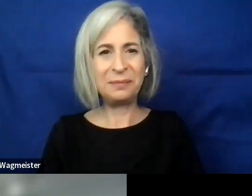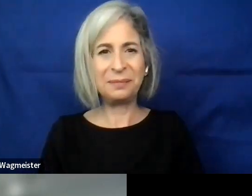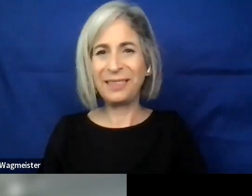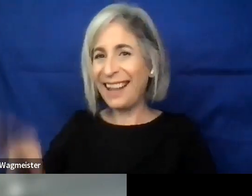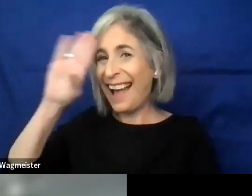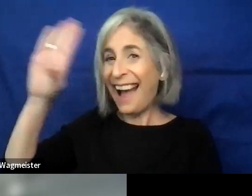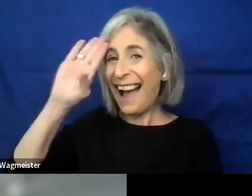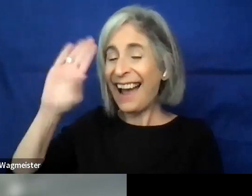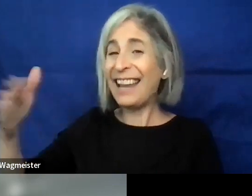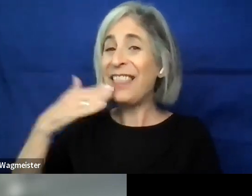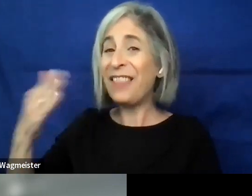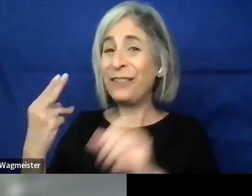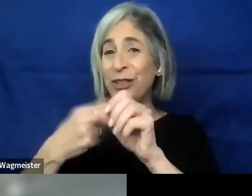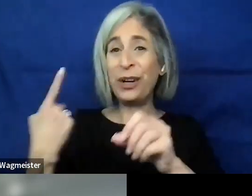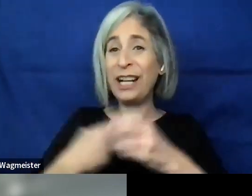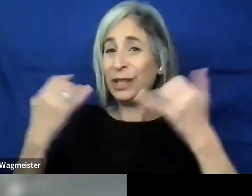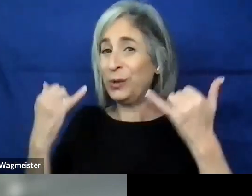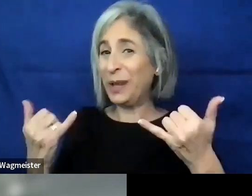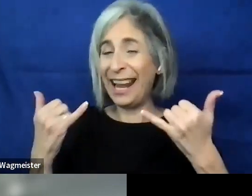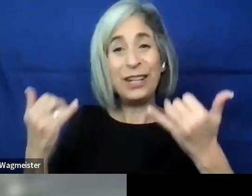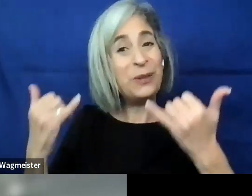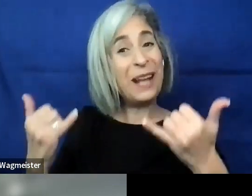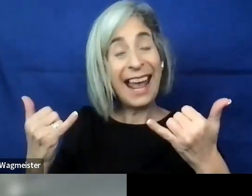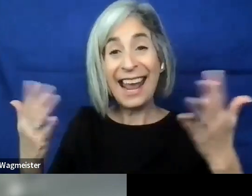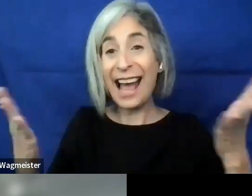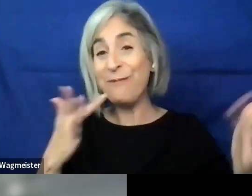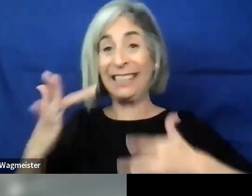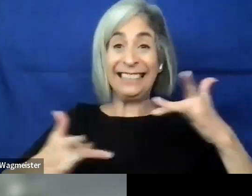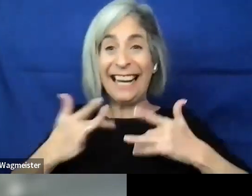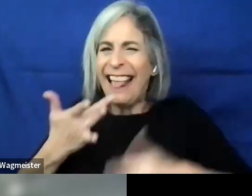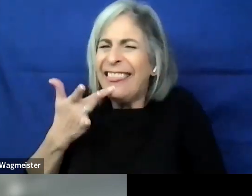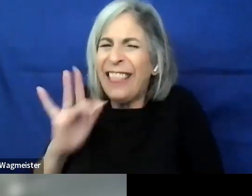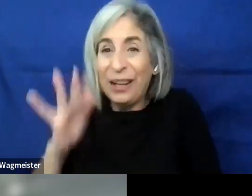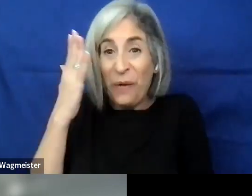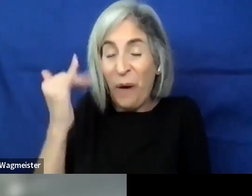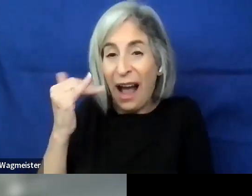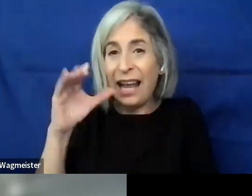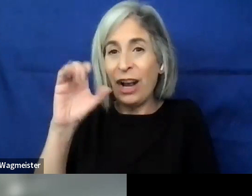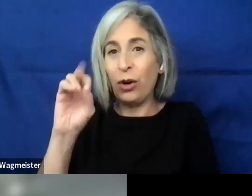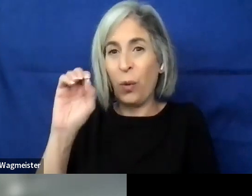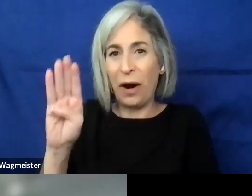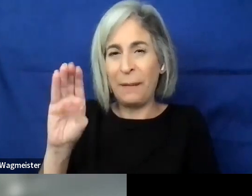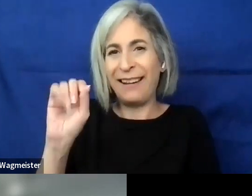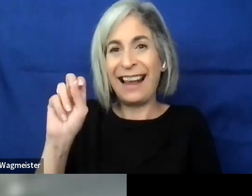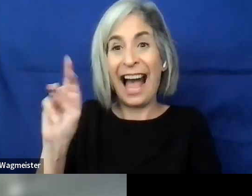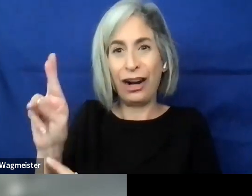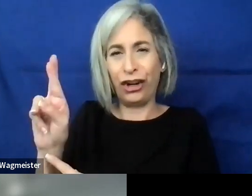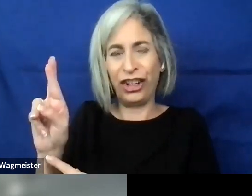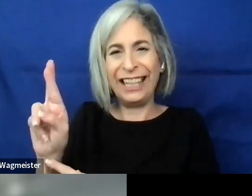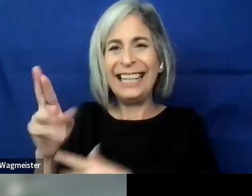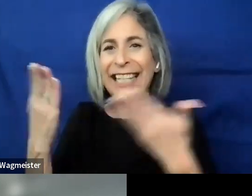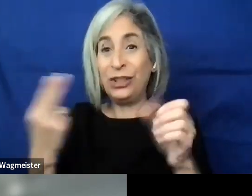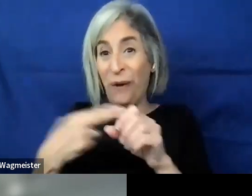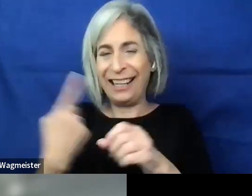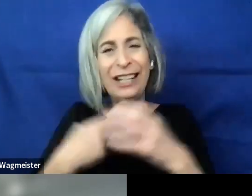Hi, thanks so much for joining us today. Today, I'm really lucky to be joined by Corb O'Connor, and we're going to talk a little bit today